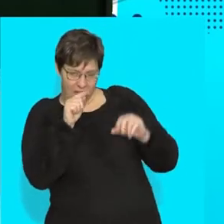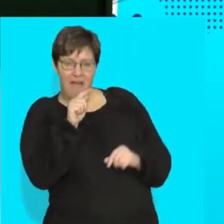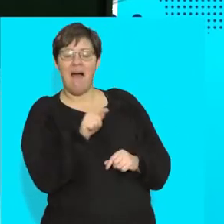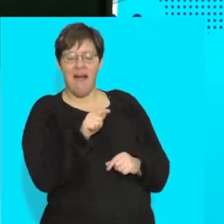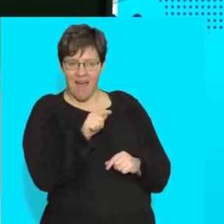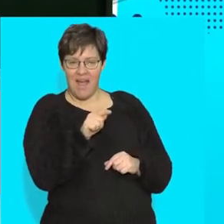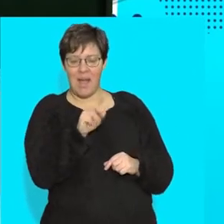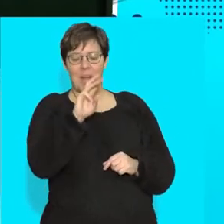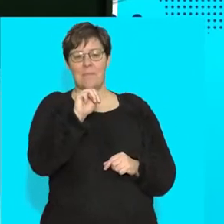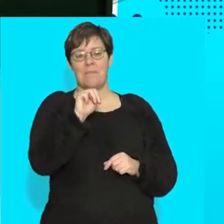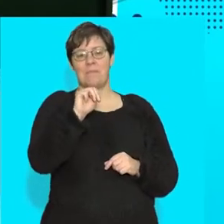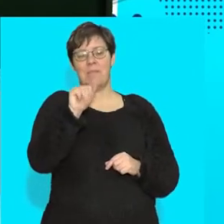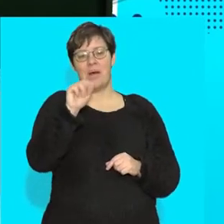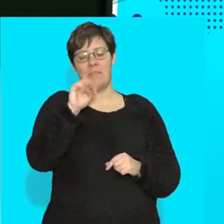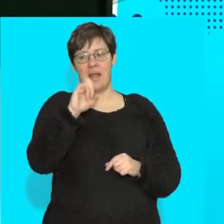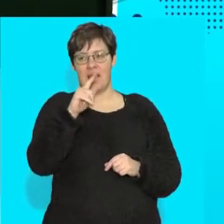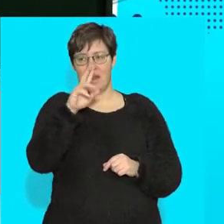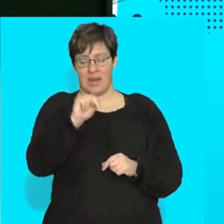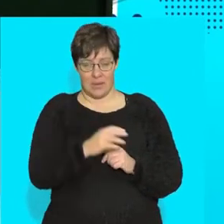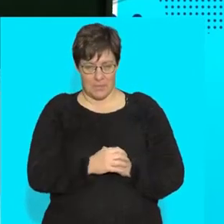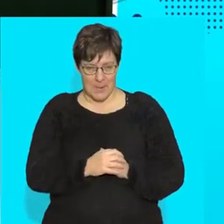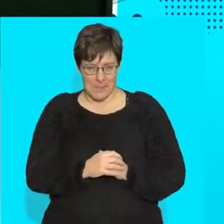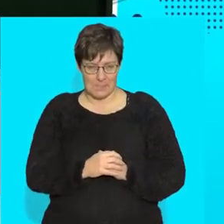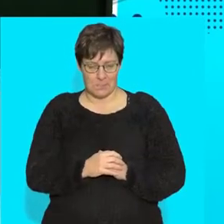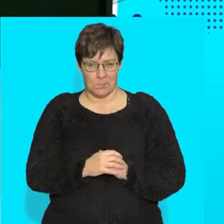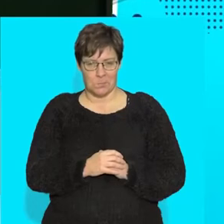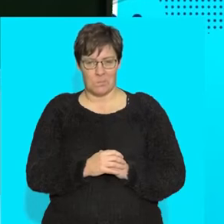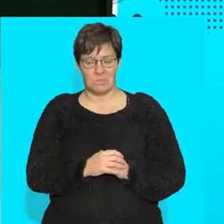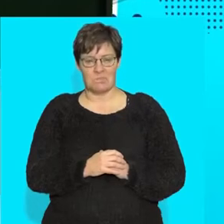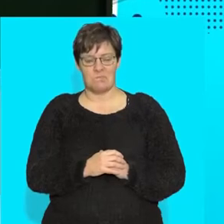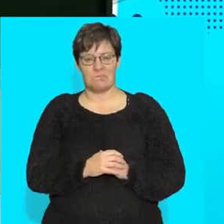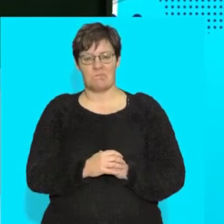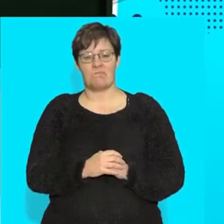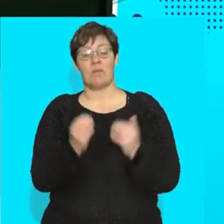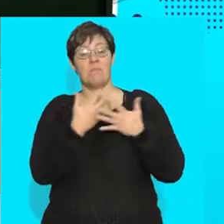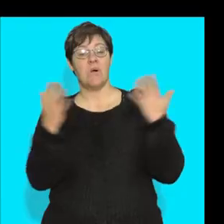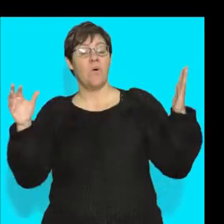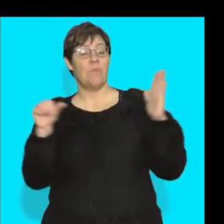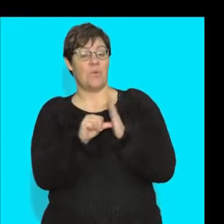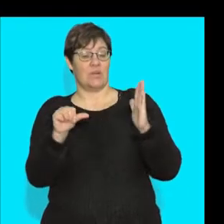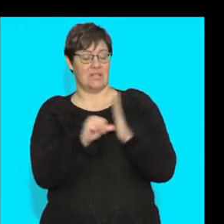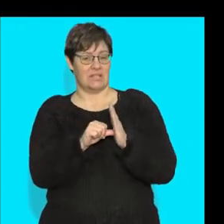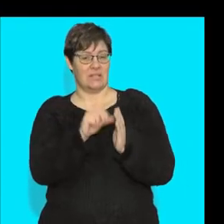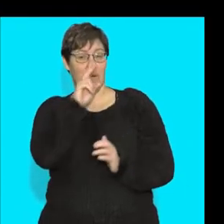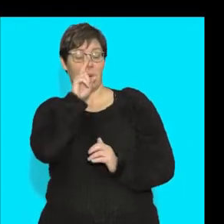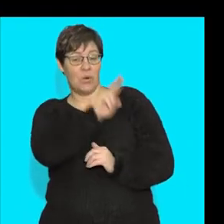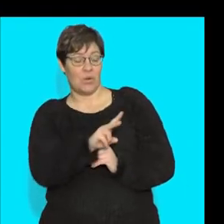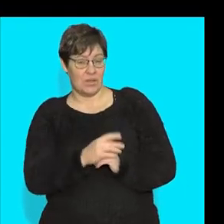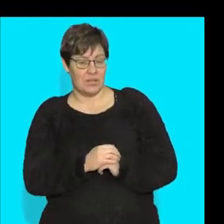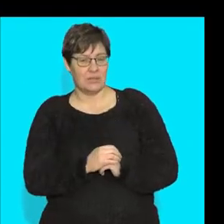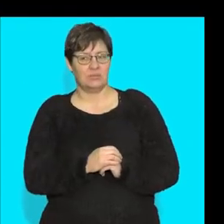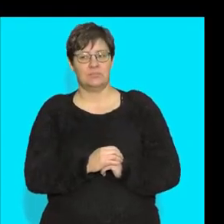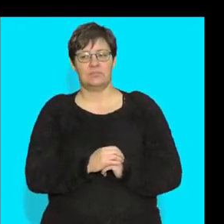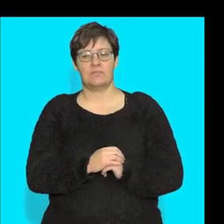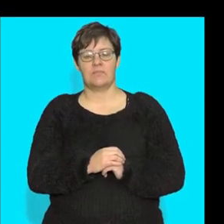more aware of the mammalian tissue that we are looking at. So guys, the most important thing we looked at